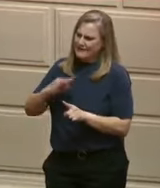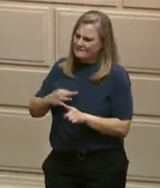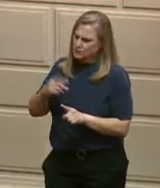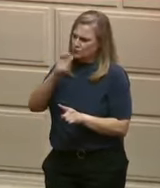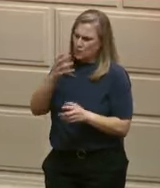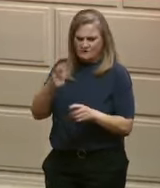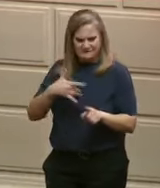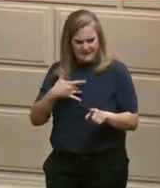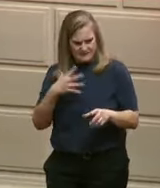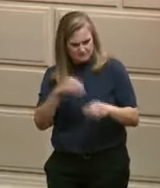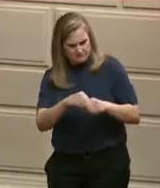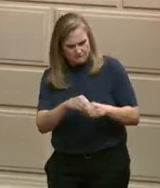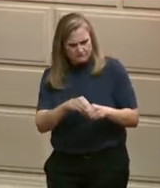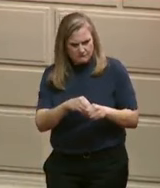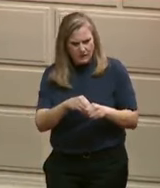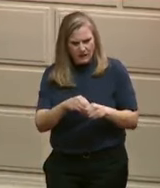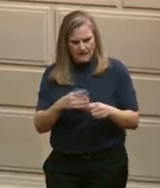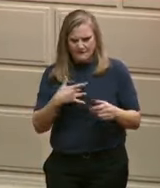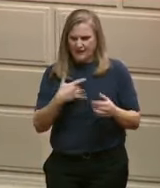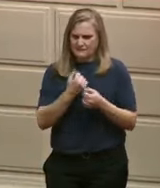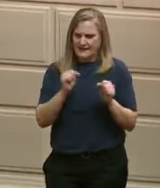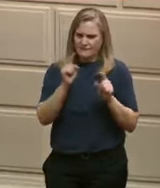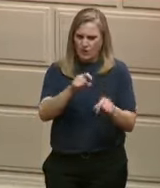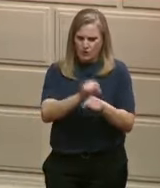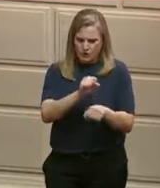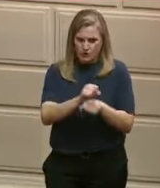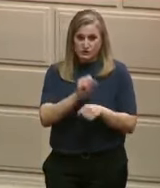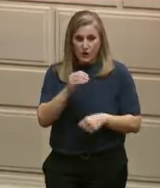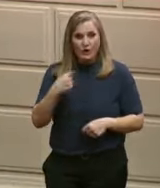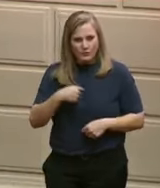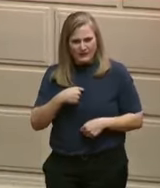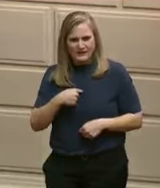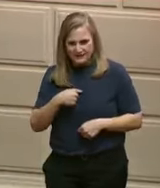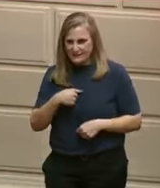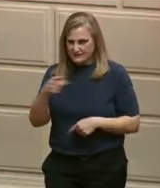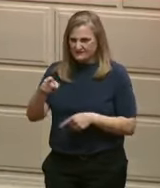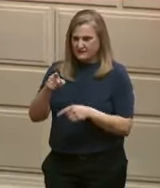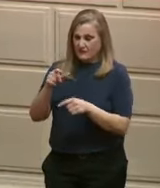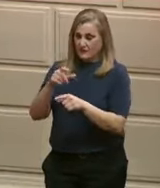go out and fix that hospital in Boroughville and in Cranston.